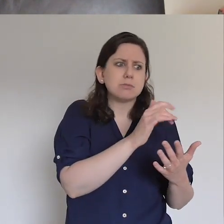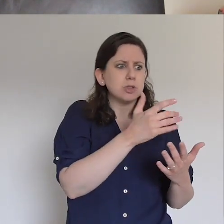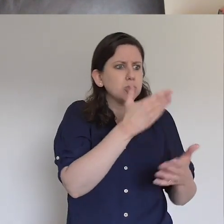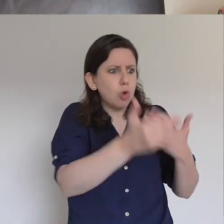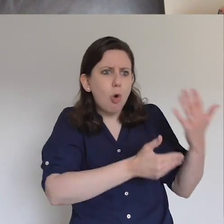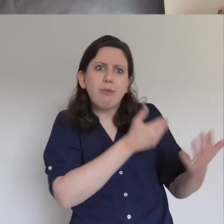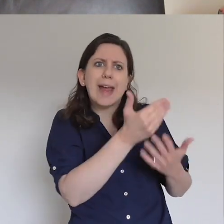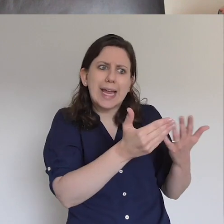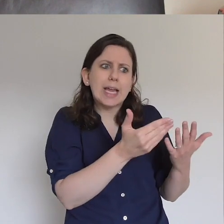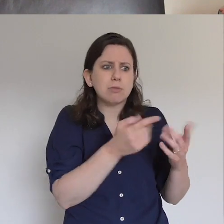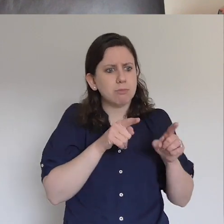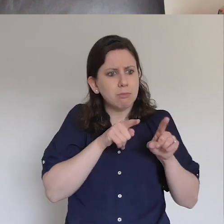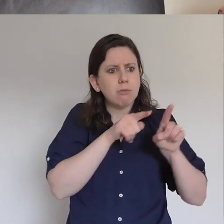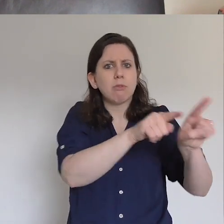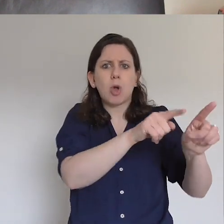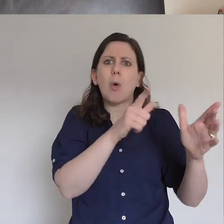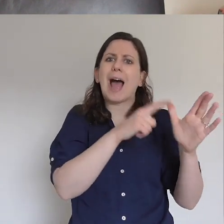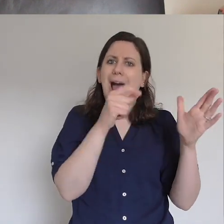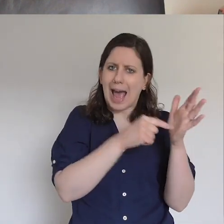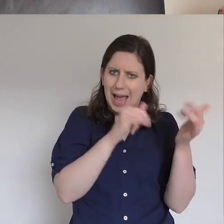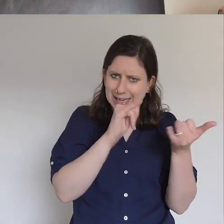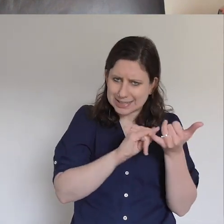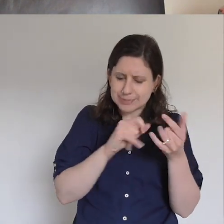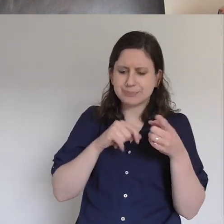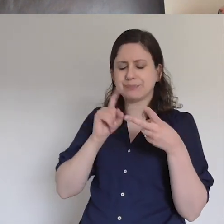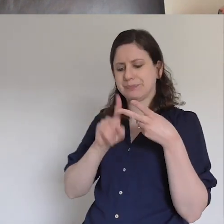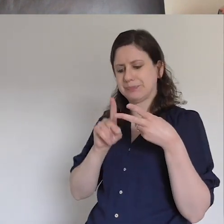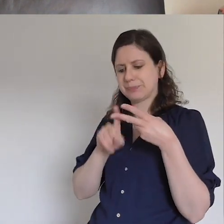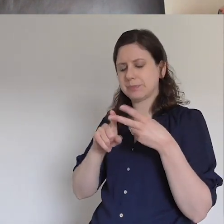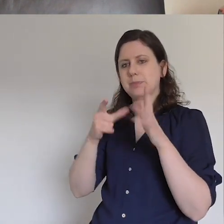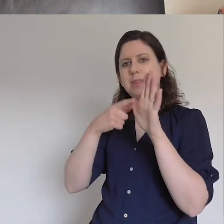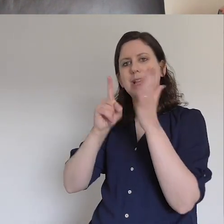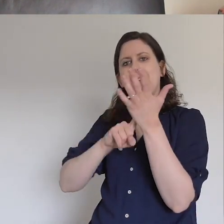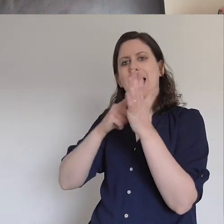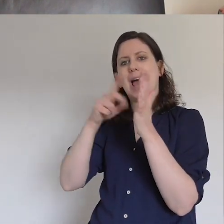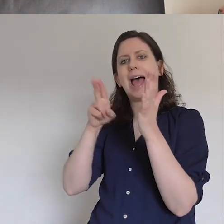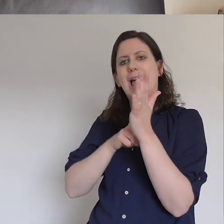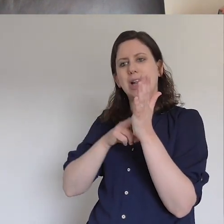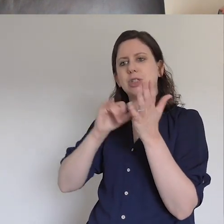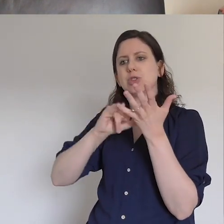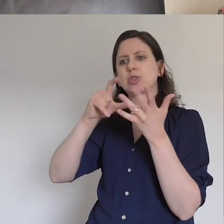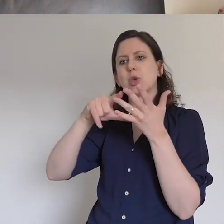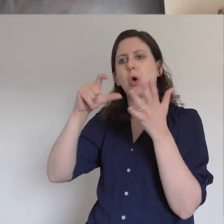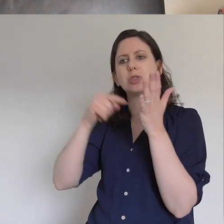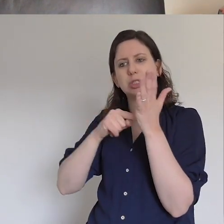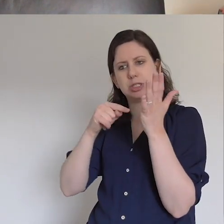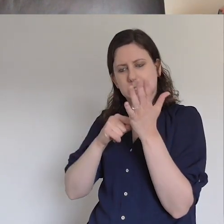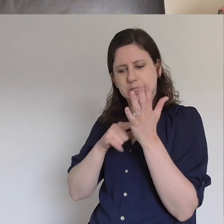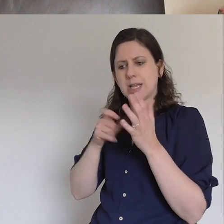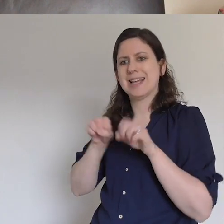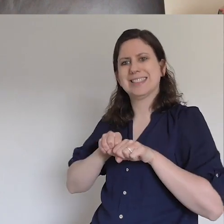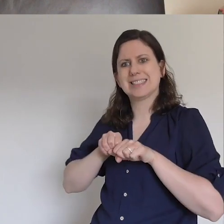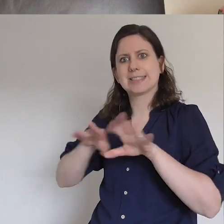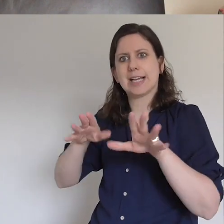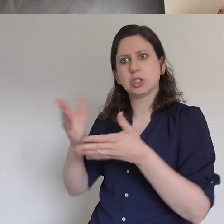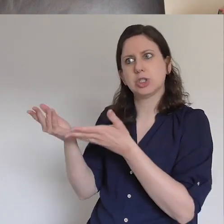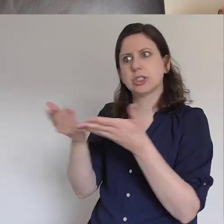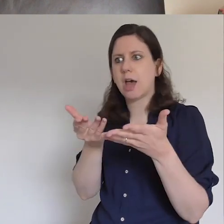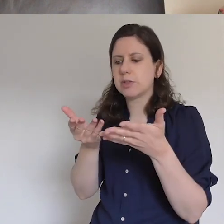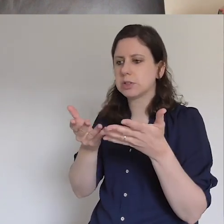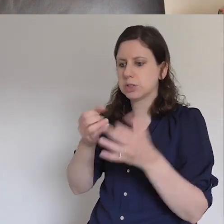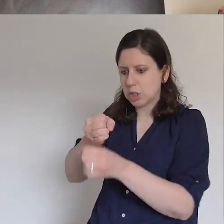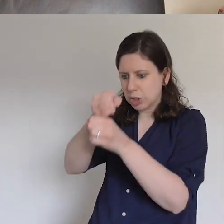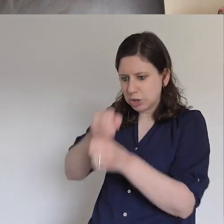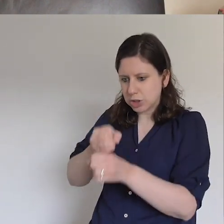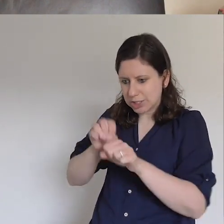Church, really. So, really recommend that. The second one is Alan Scott, Scattered Servants Unleashing the Church to Bring